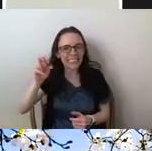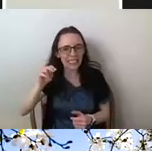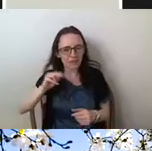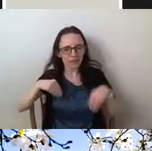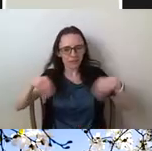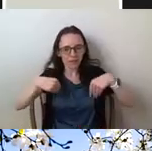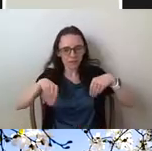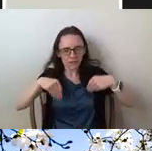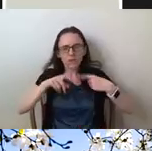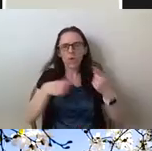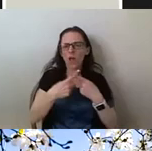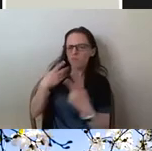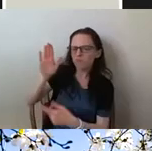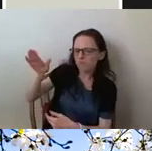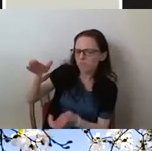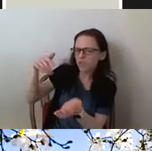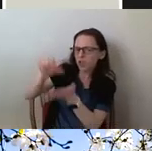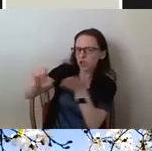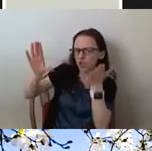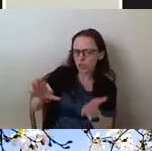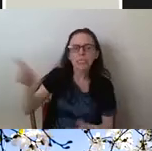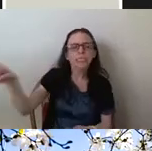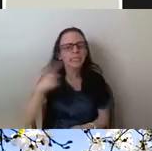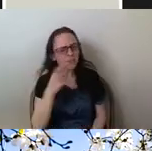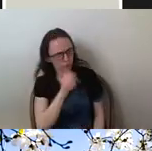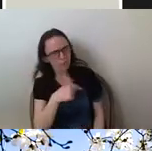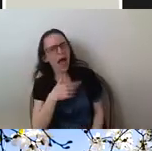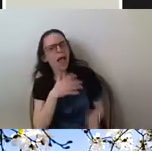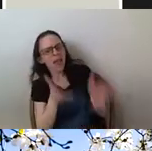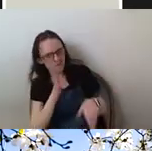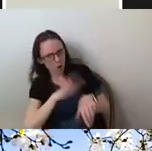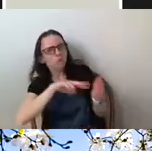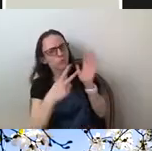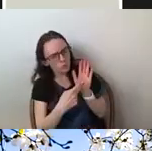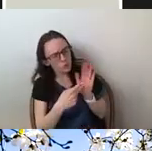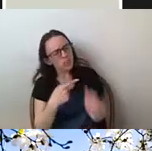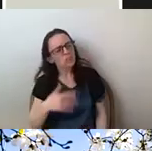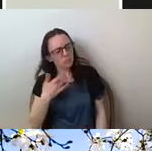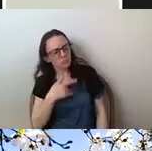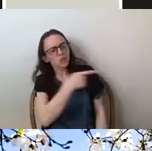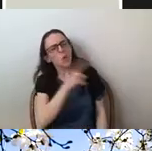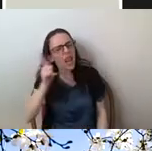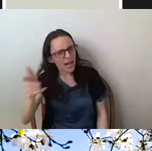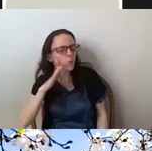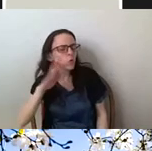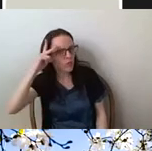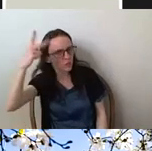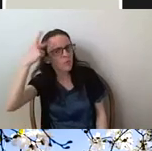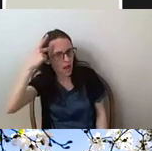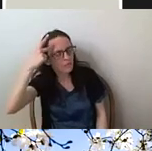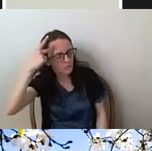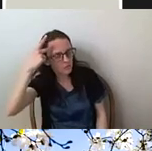surgeon about this, he said that he intentionally left her that way because he figured she would change her mind and want